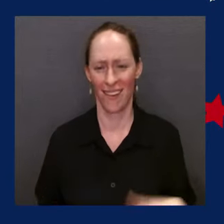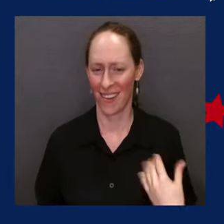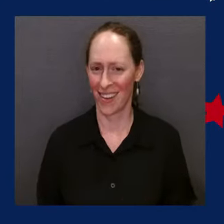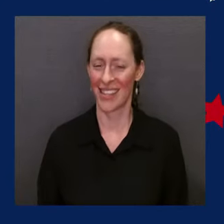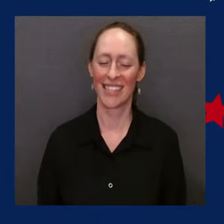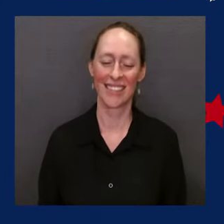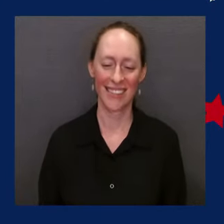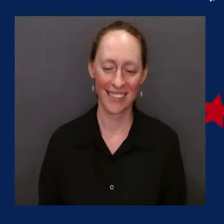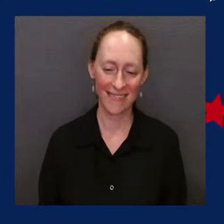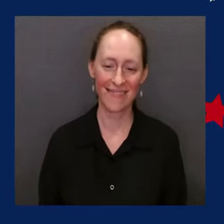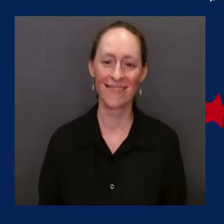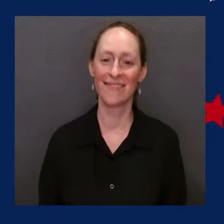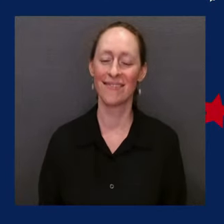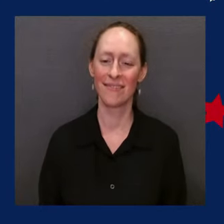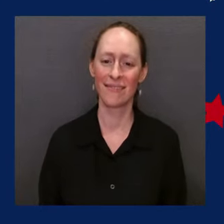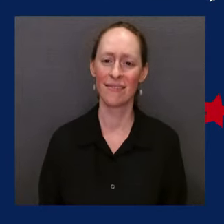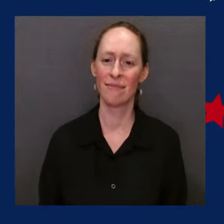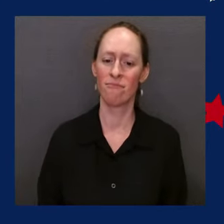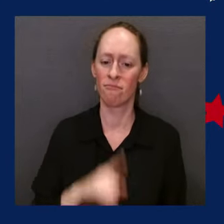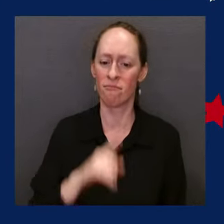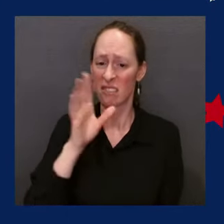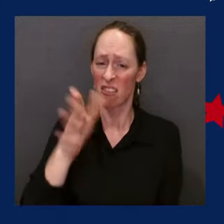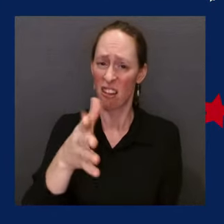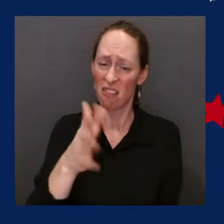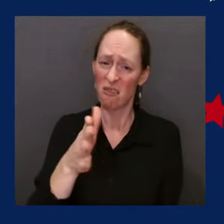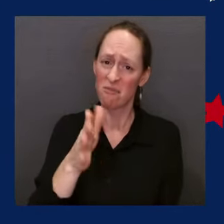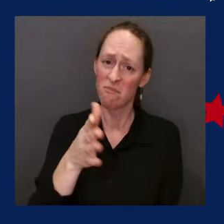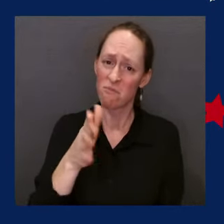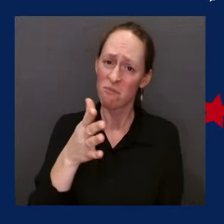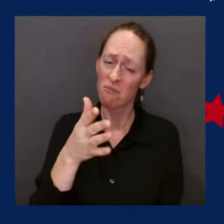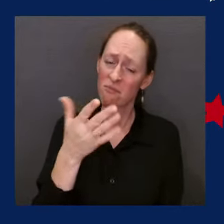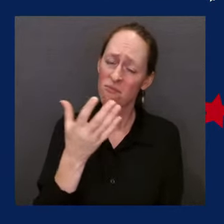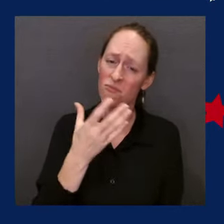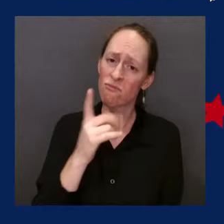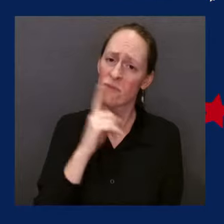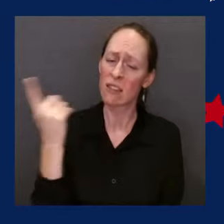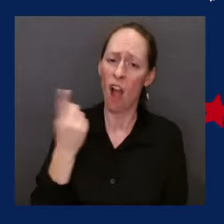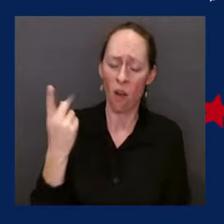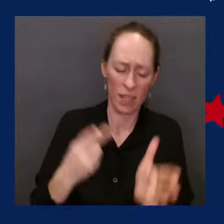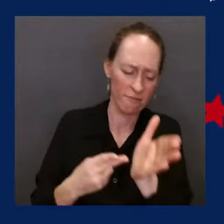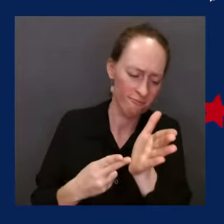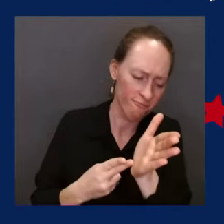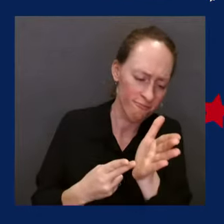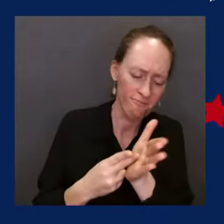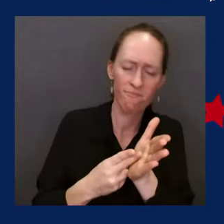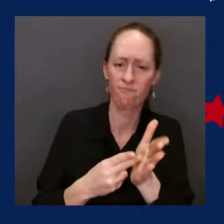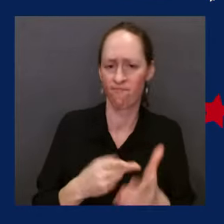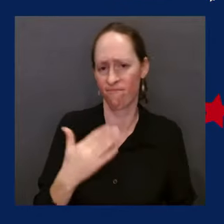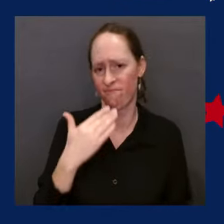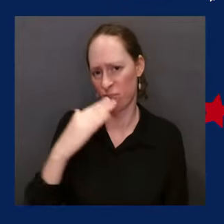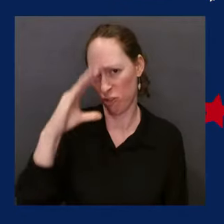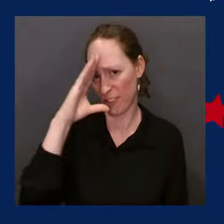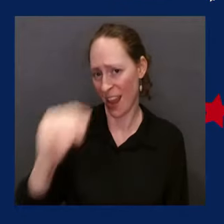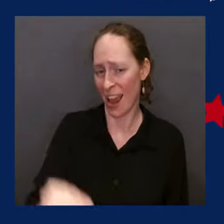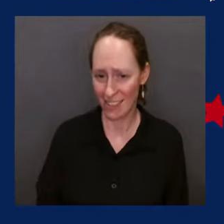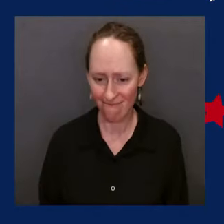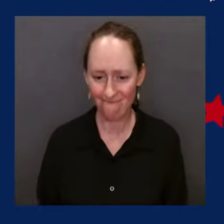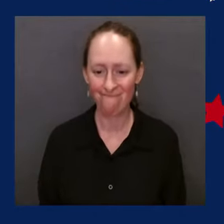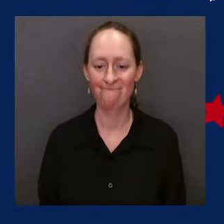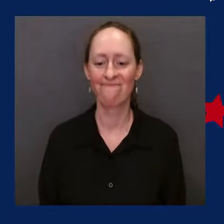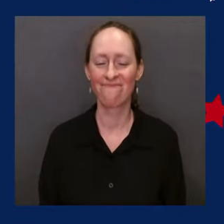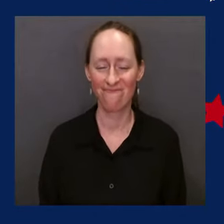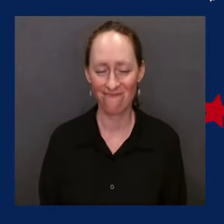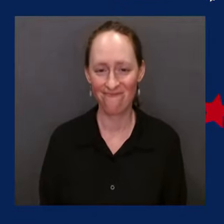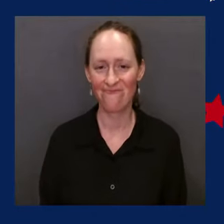integrity. You know, we've made enormous progress as a nation, and that's due to the people of this nation, the people of this